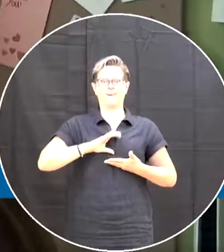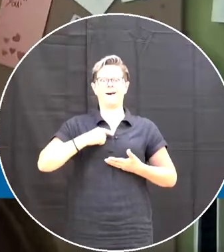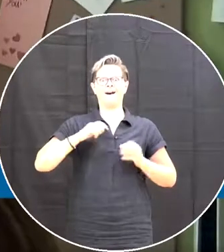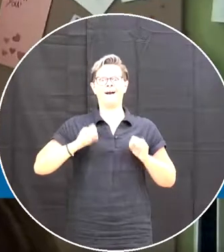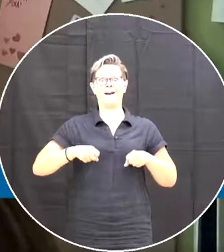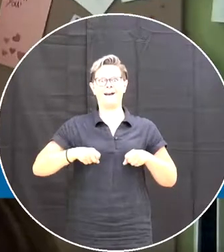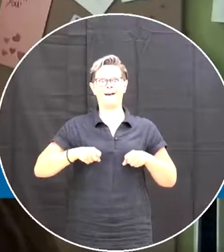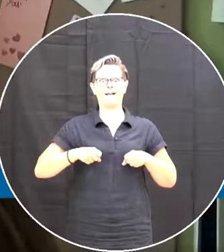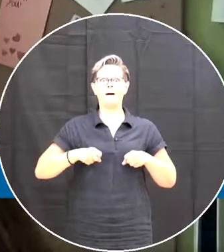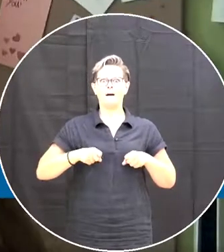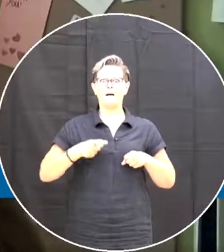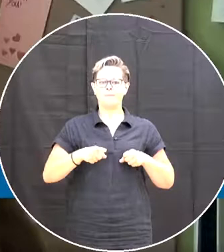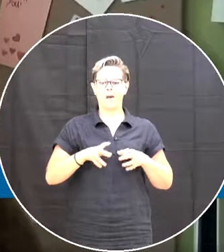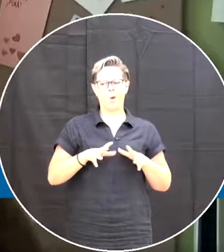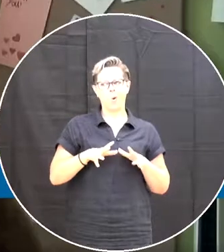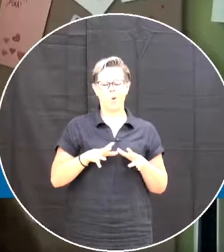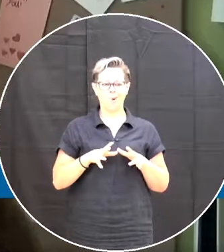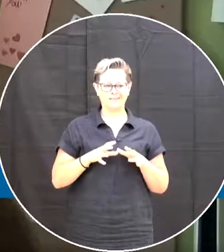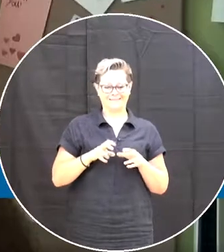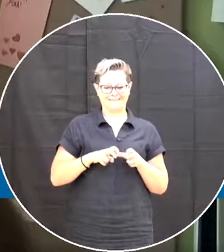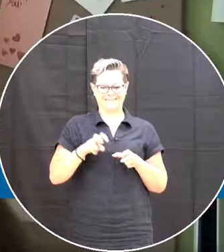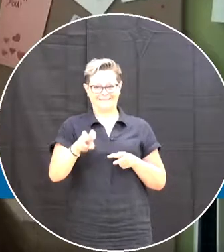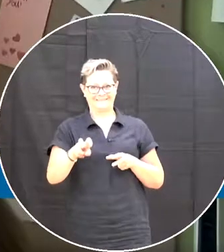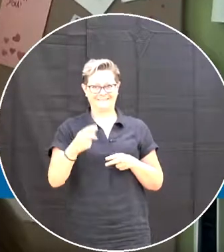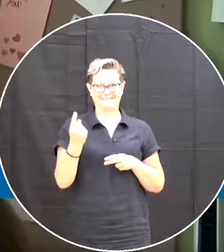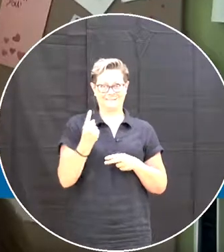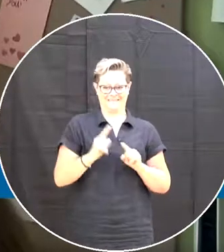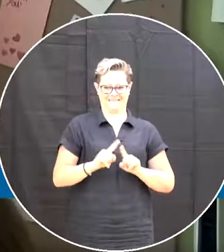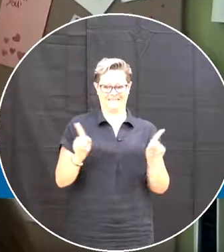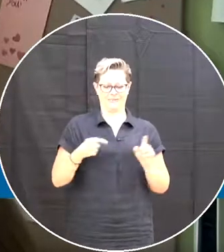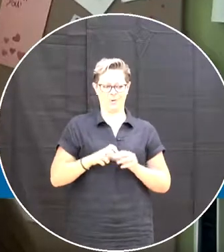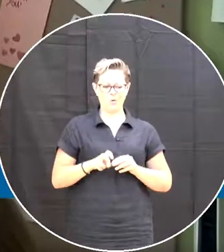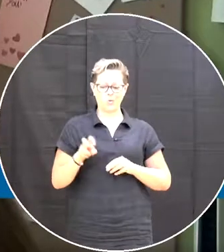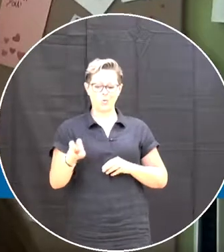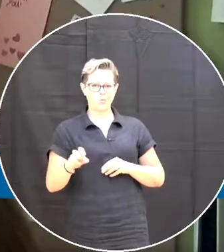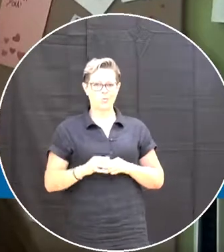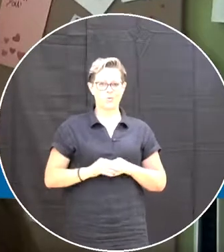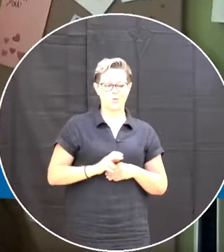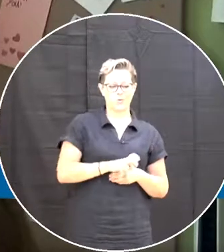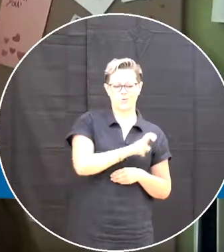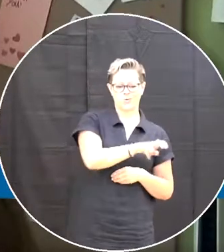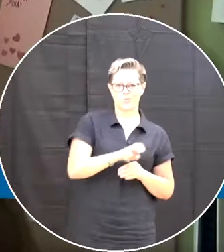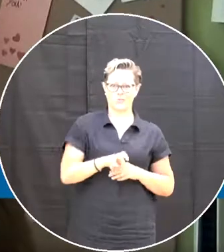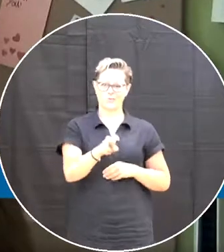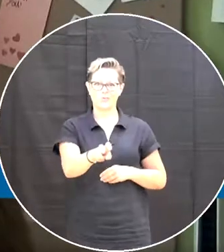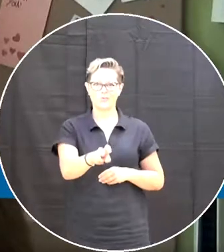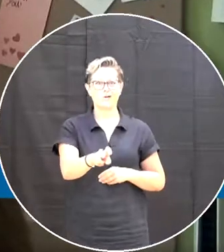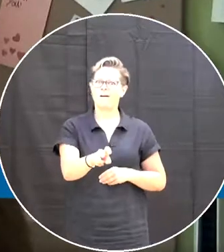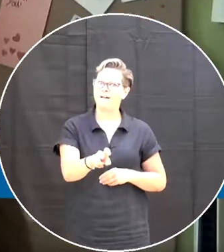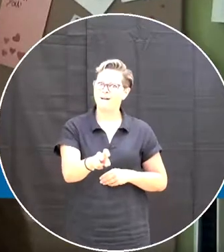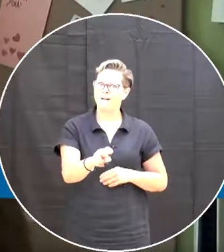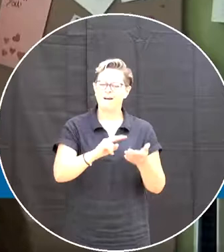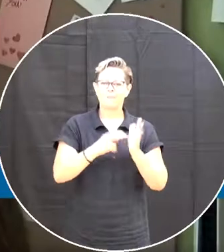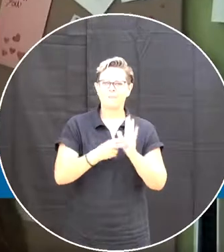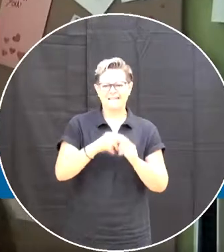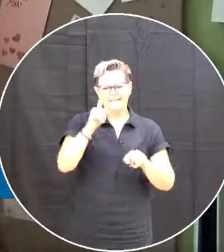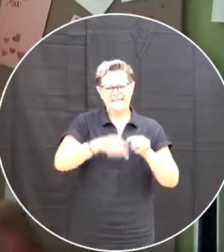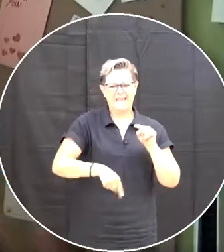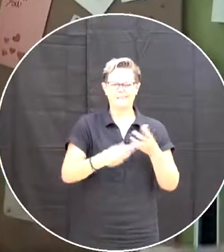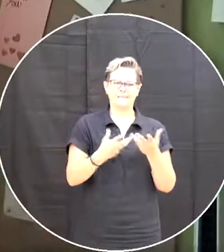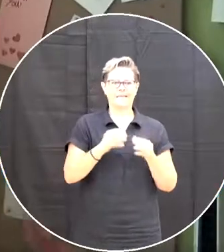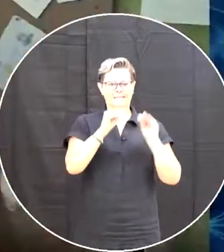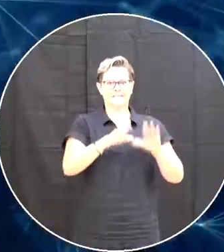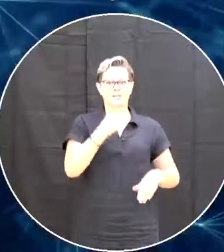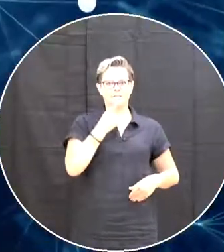are more likely to step outside and try something different And that can't come from the teacher saying You know, I